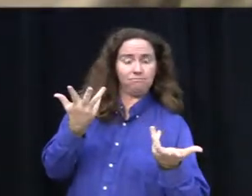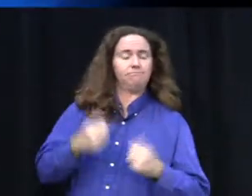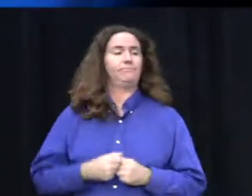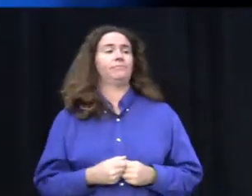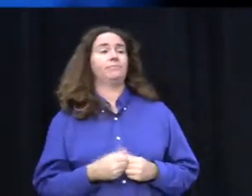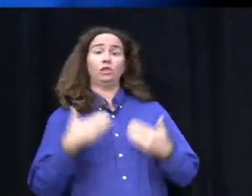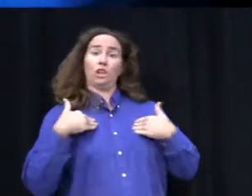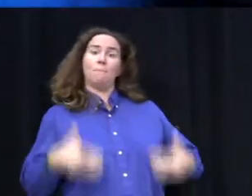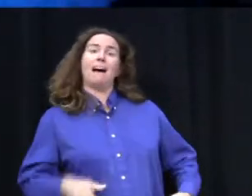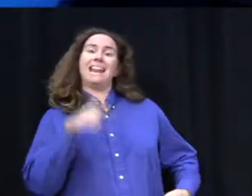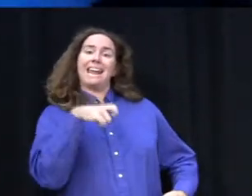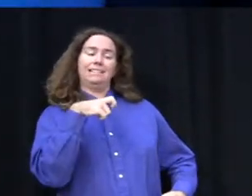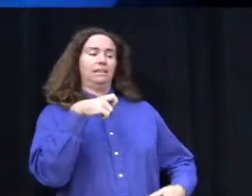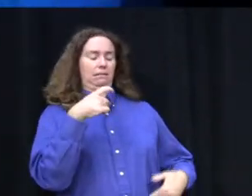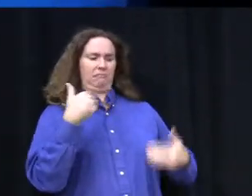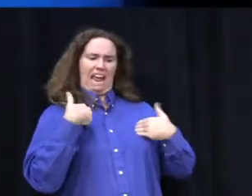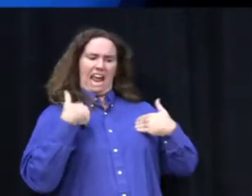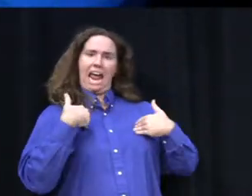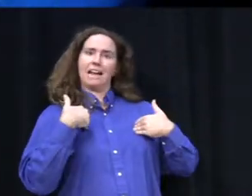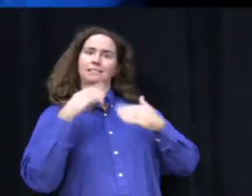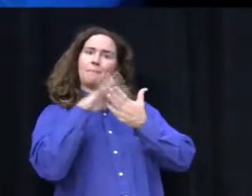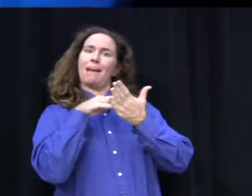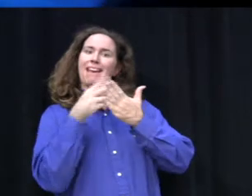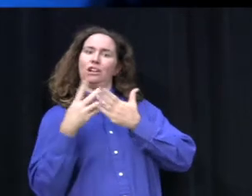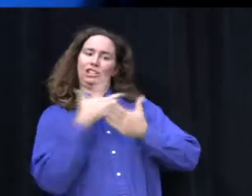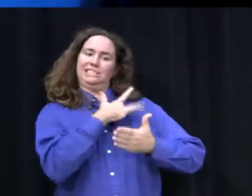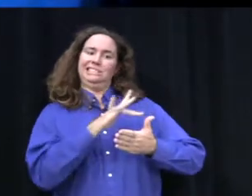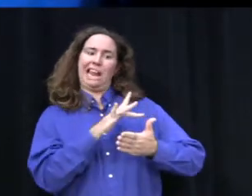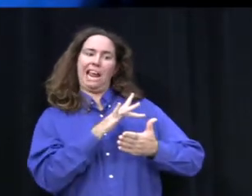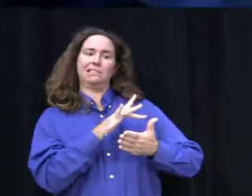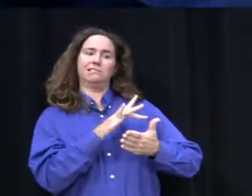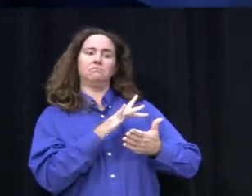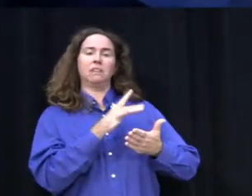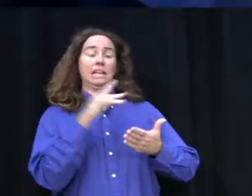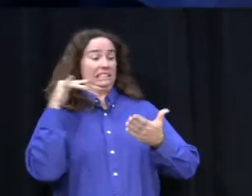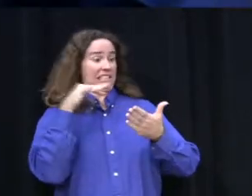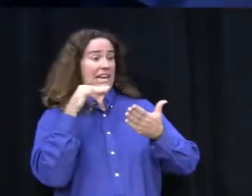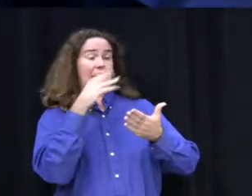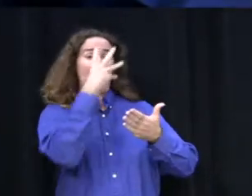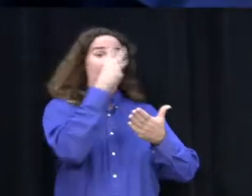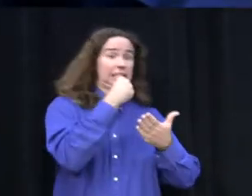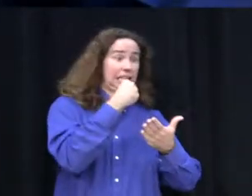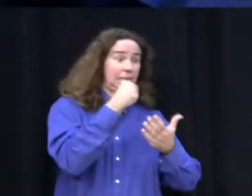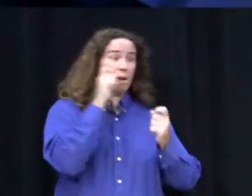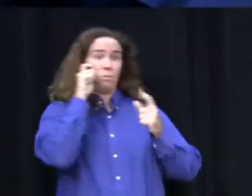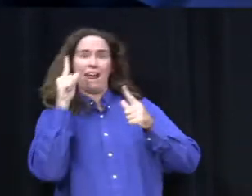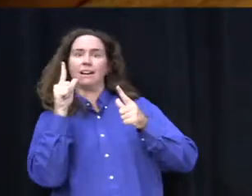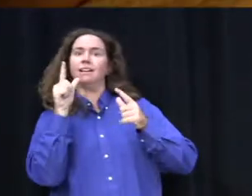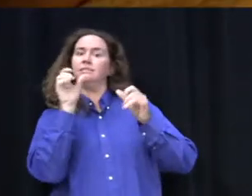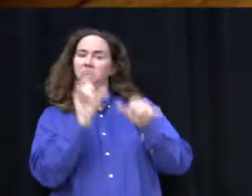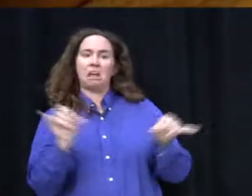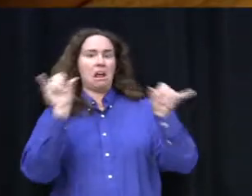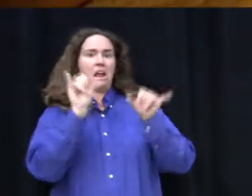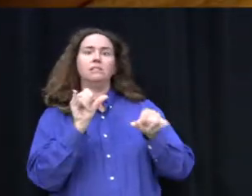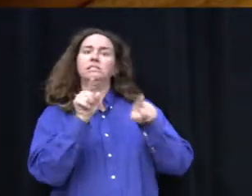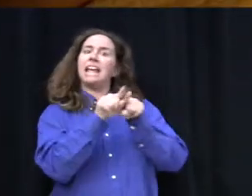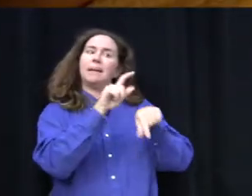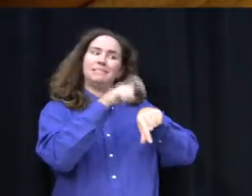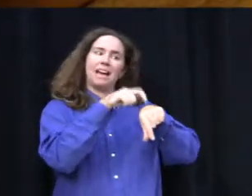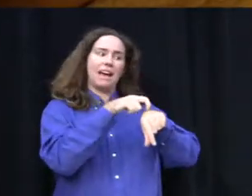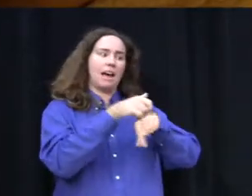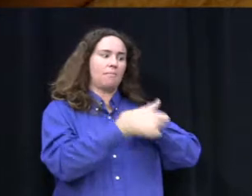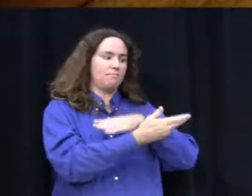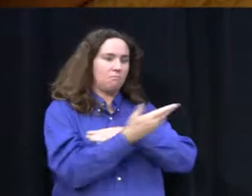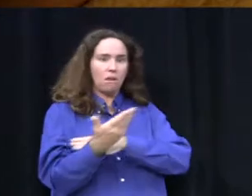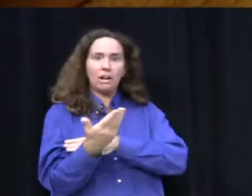Your body has a sleep pattern. According to numerous sleep studies, if you go to bed and wake up at the same time every day, you will find yourself less